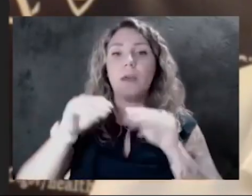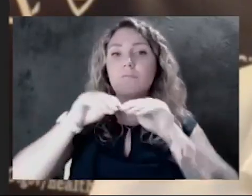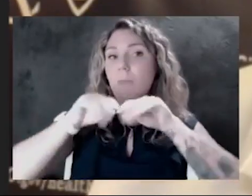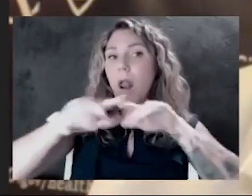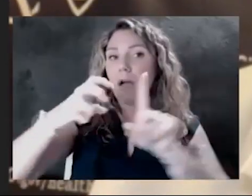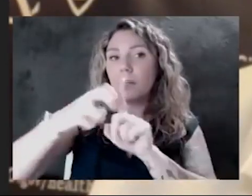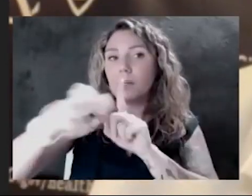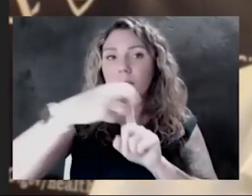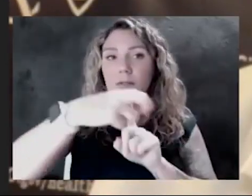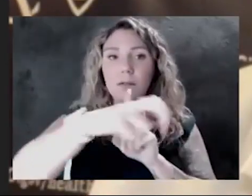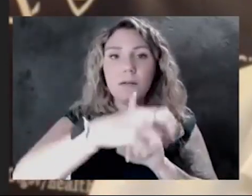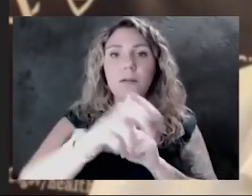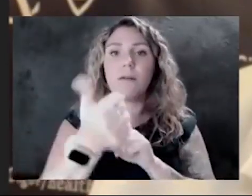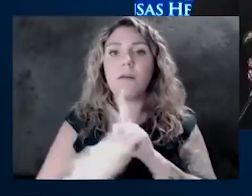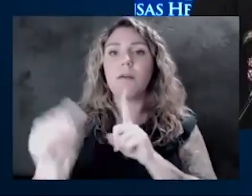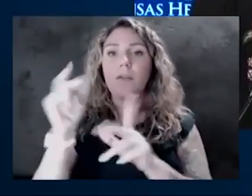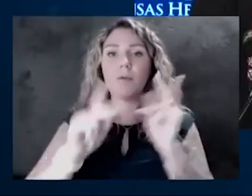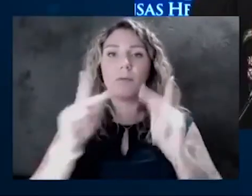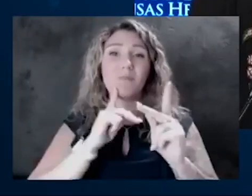everybody to wear their masks.